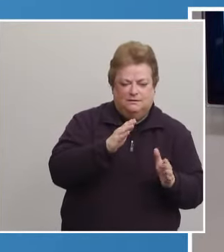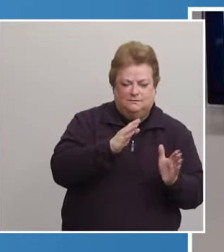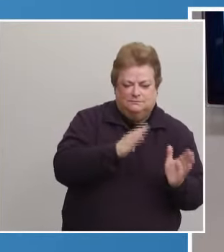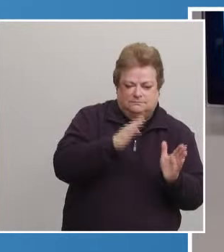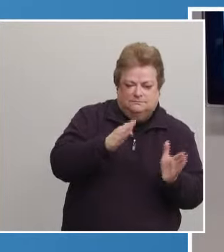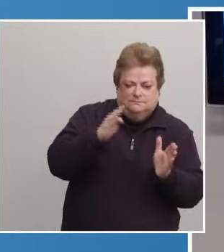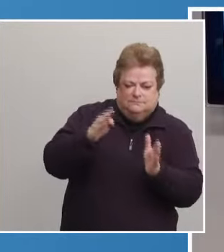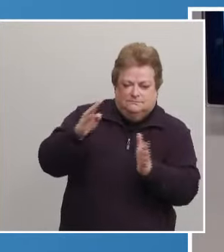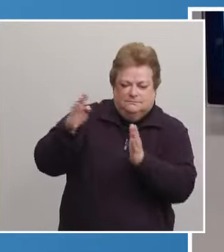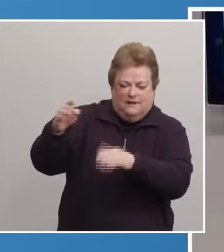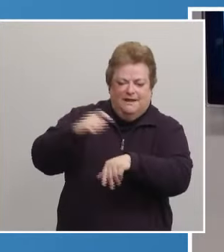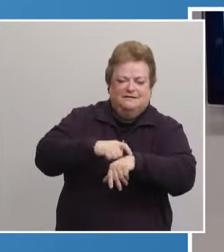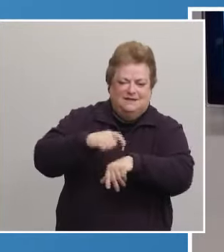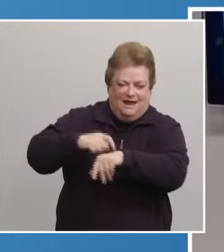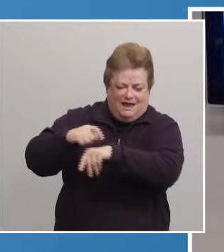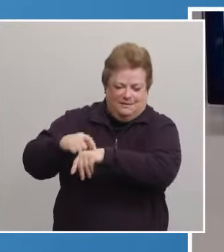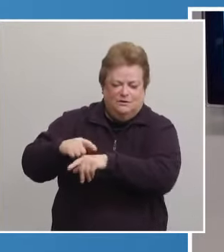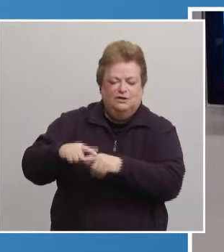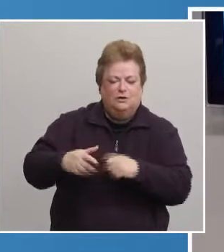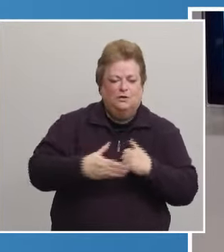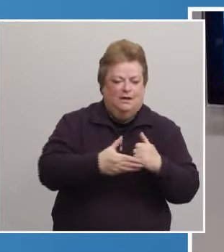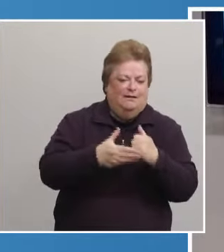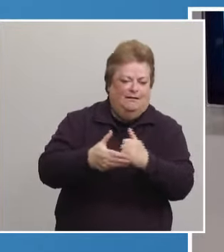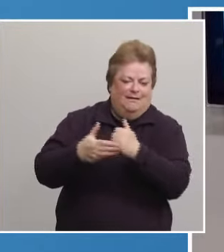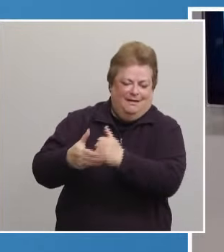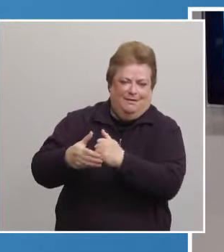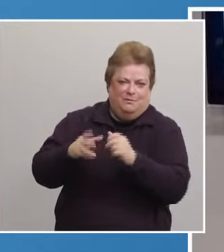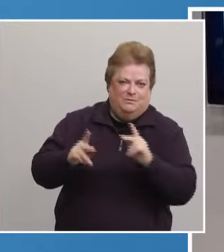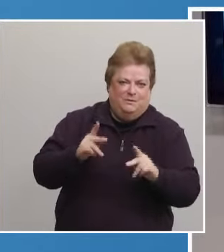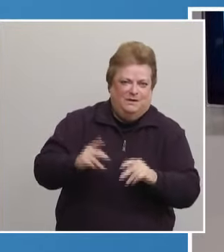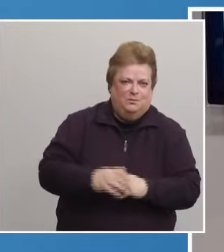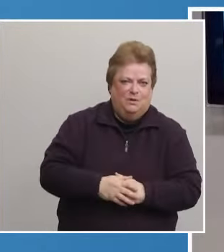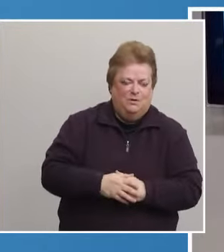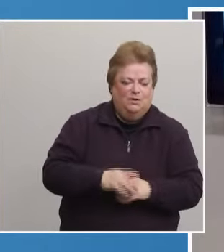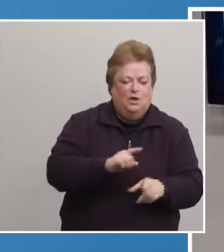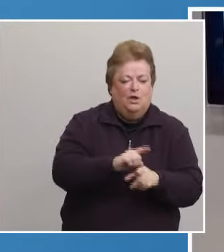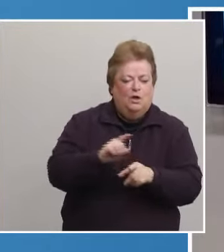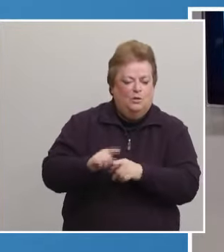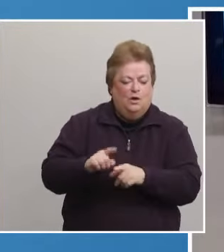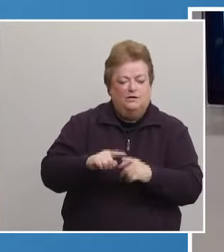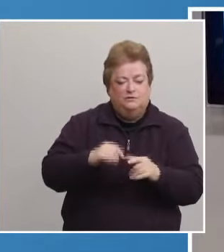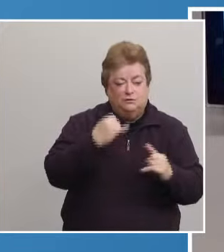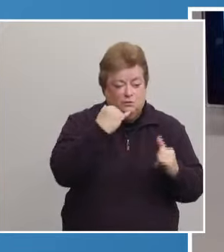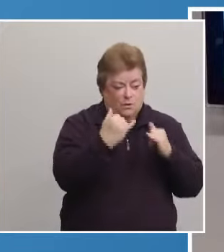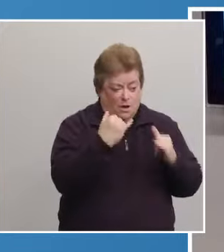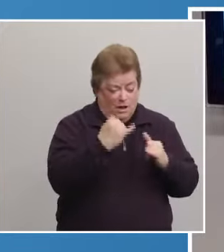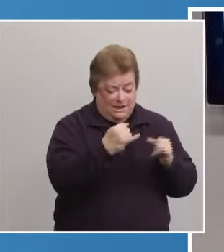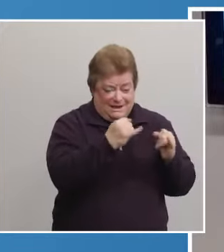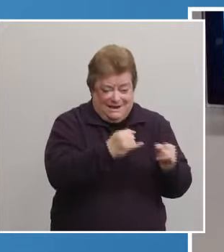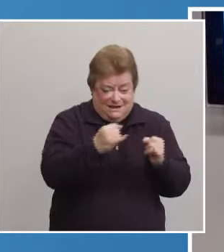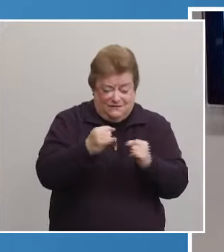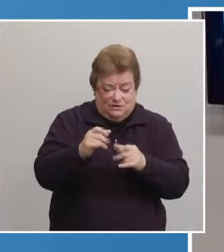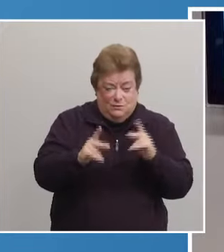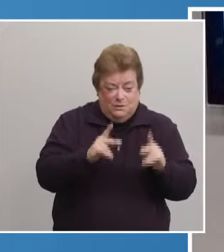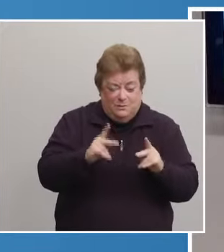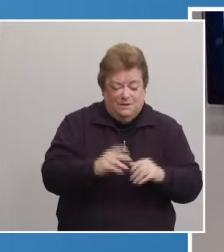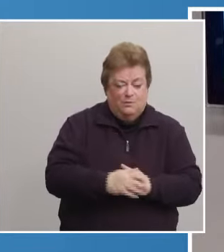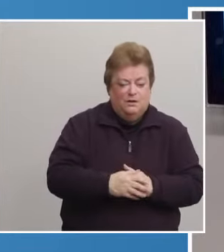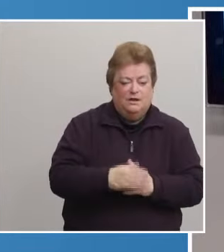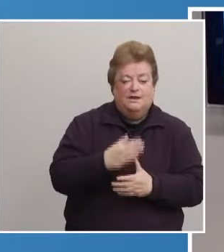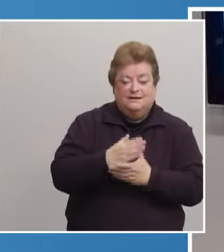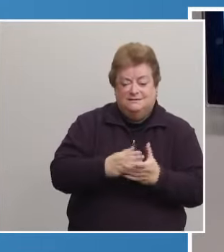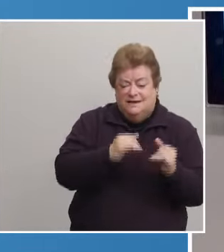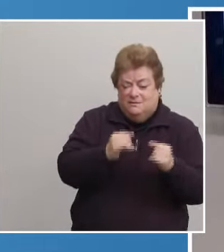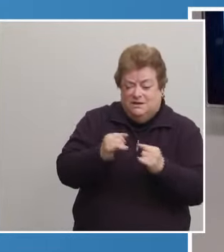messages out in assisting individuals. We also are making calls to individuals. I don't think people realize that there are some